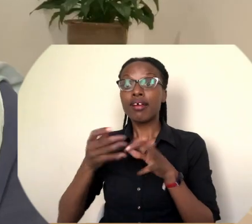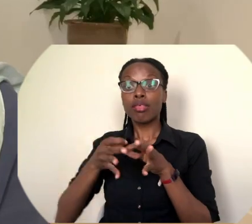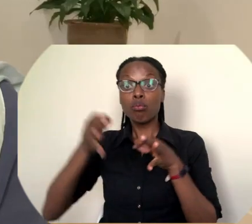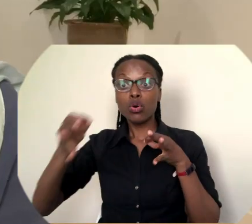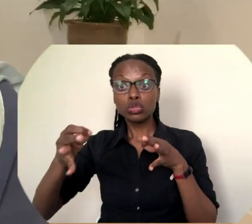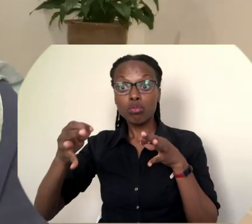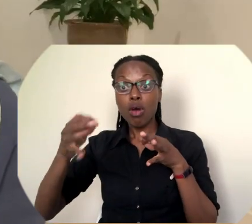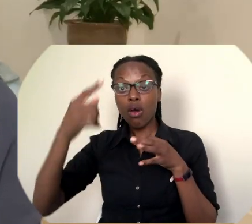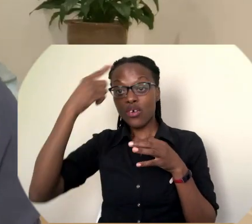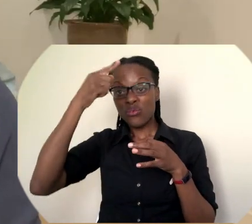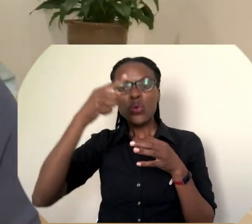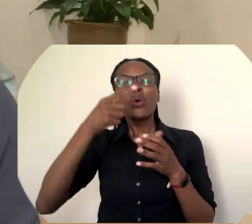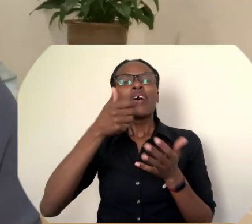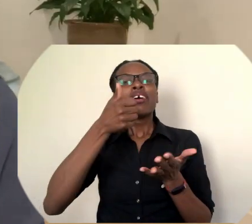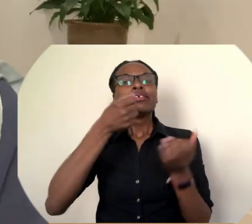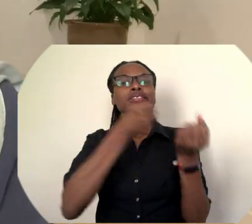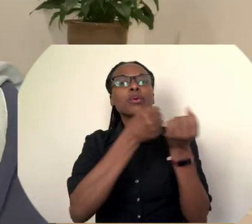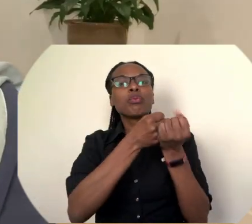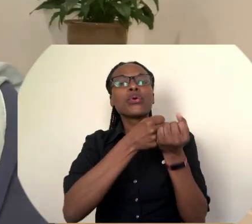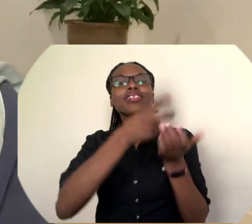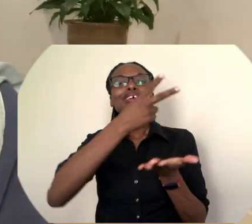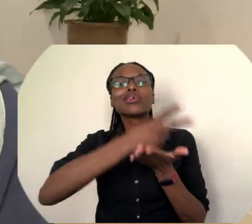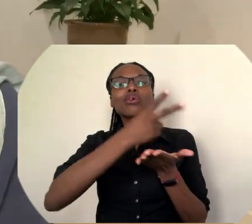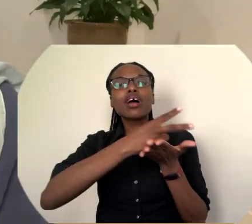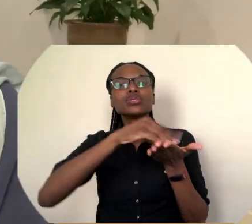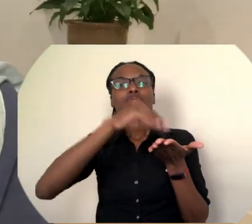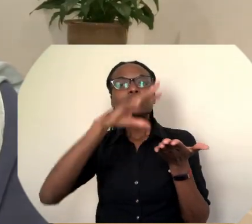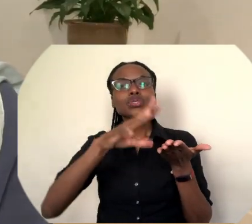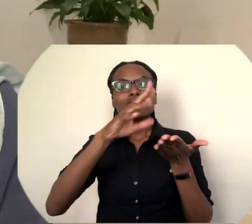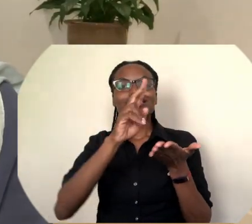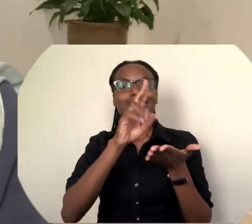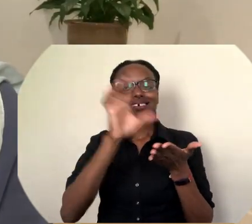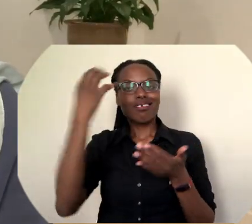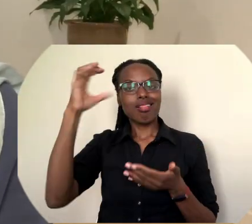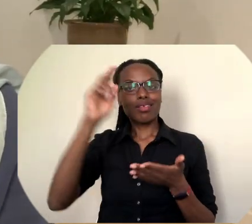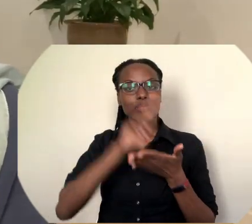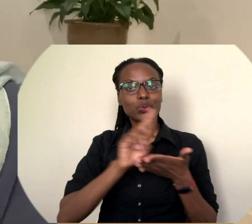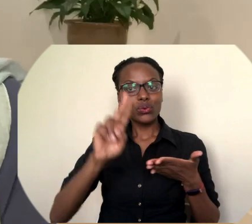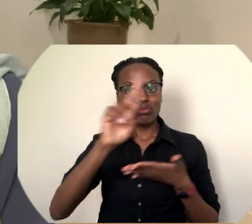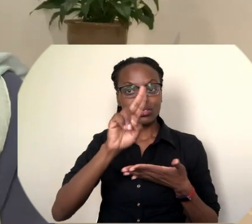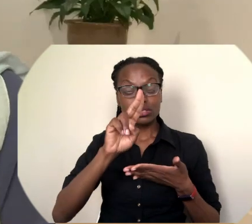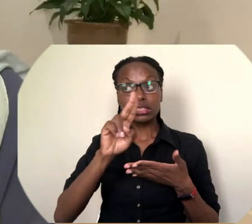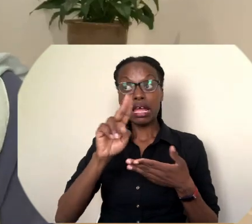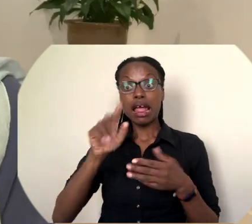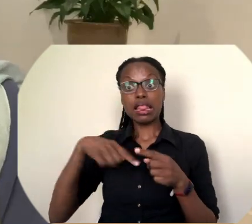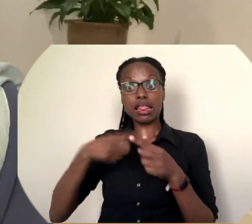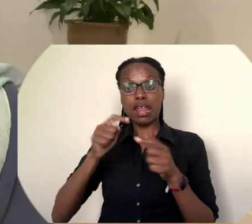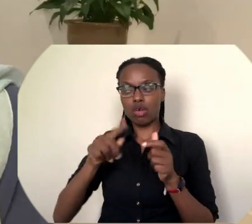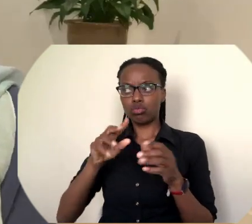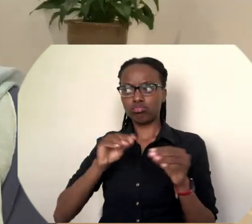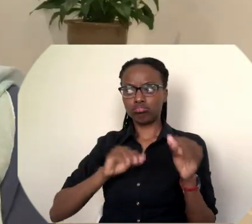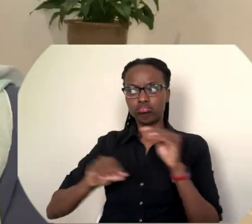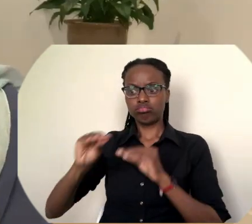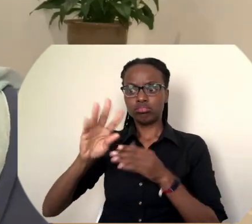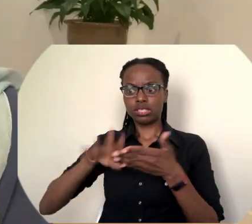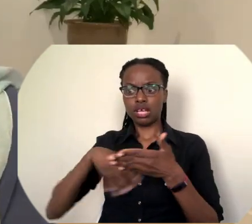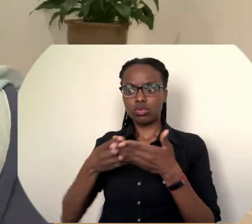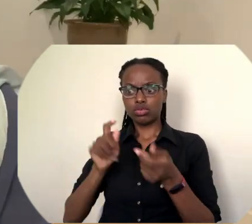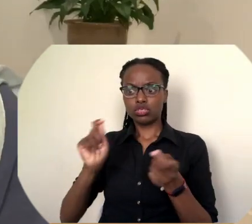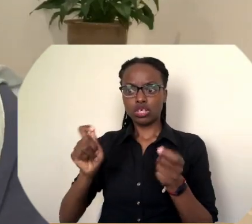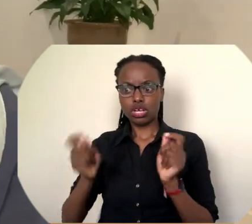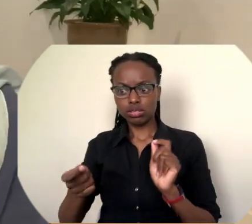the conference because of supporting the graduate students workers union at Columbia University, and then having to completely